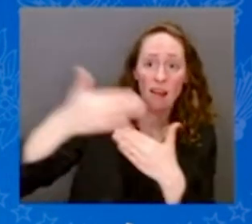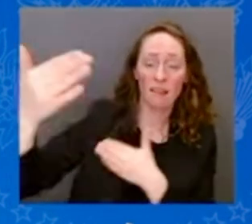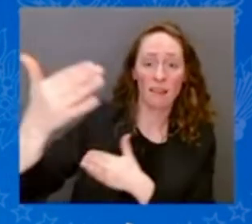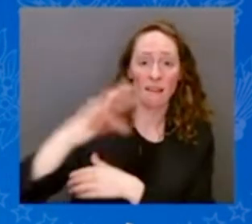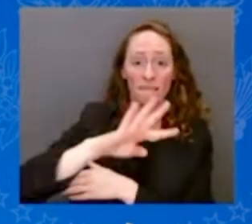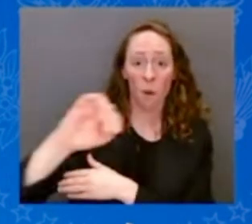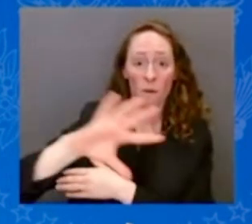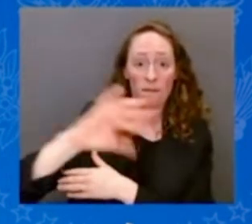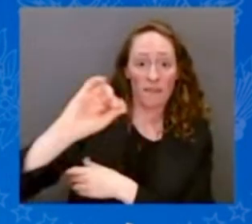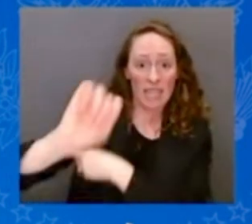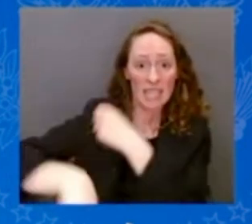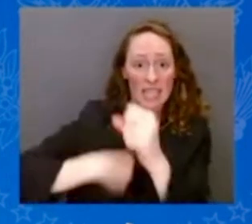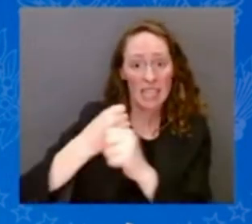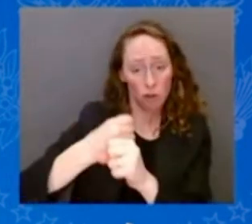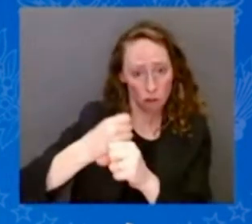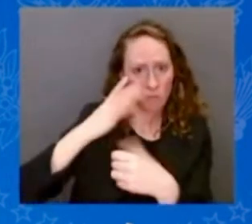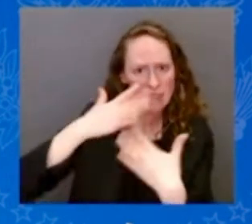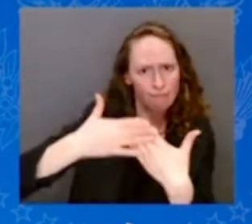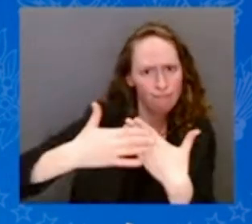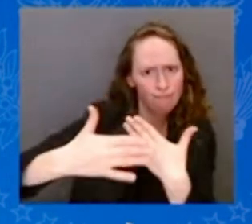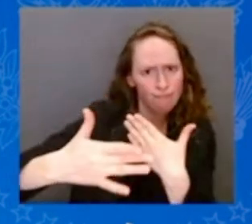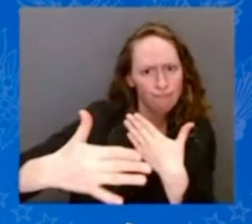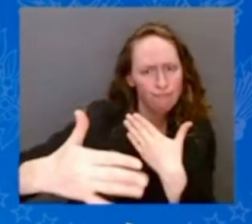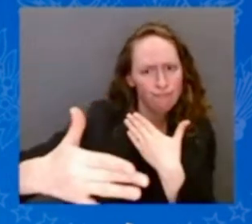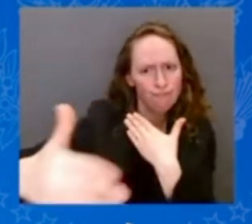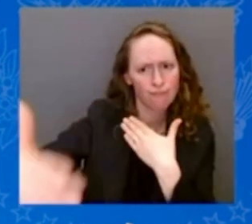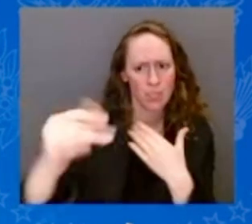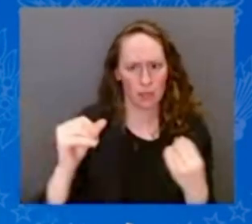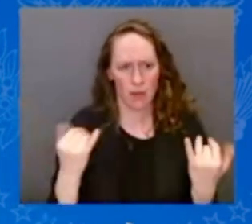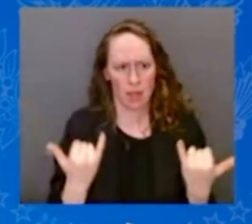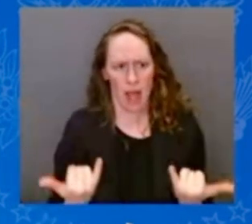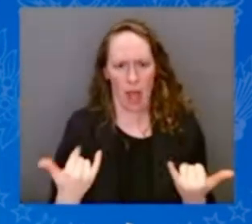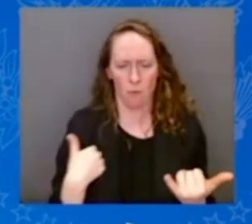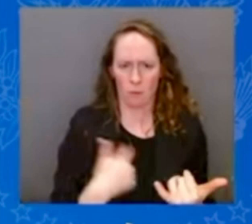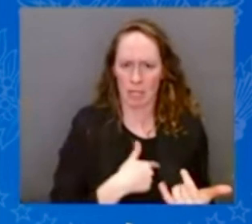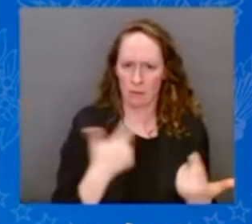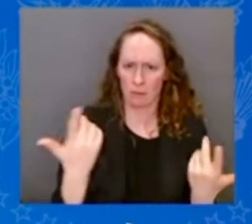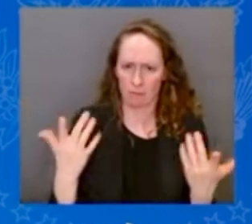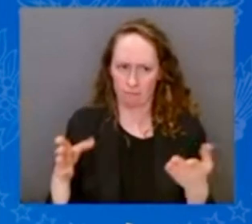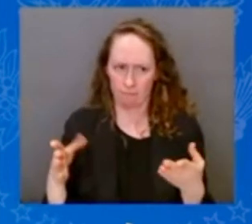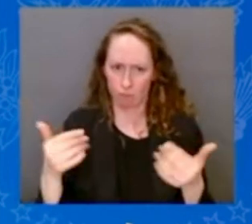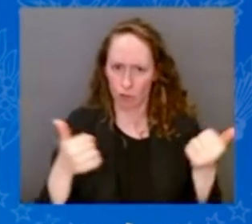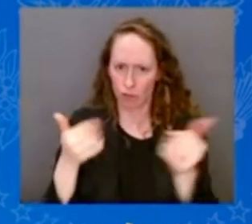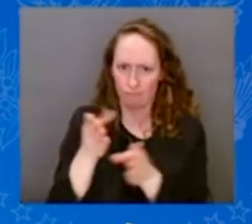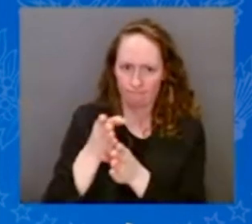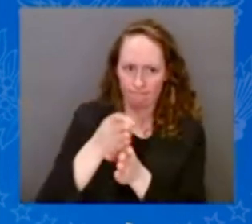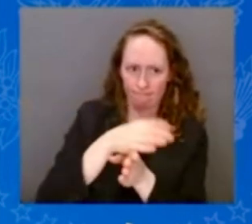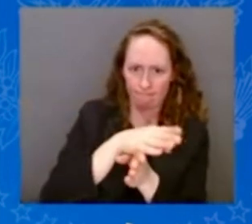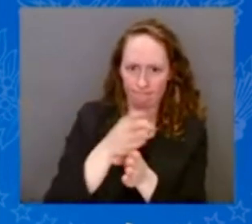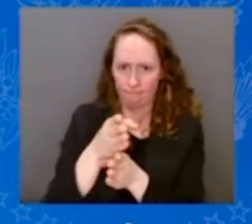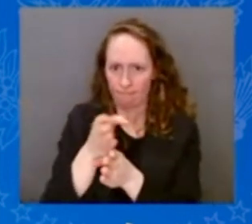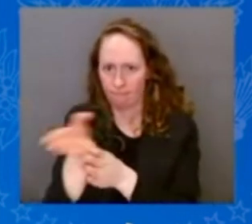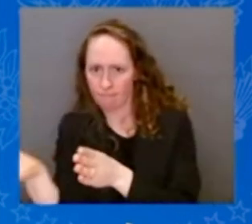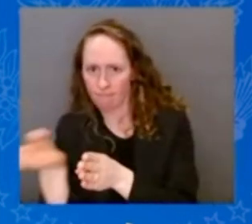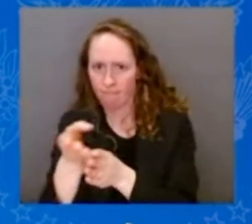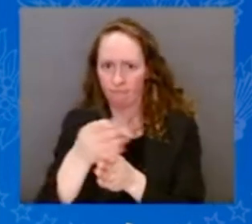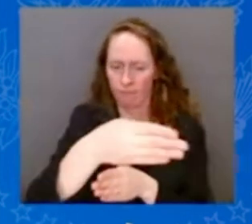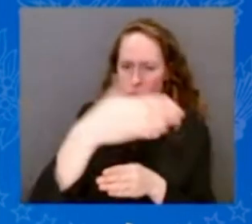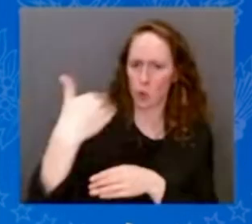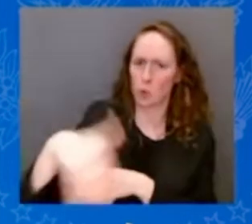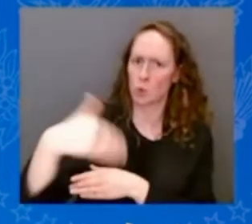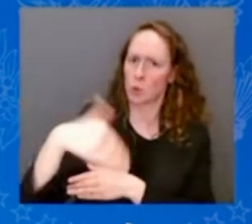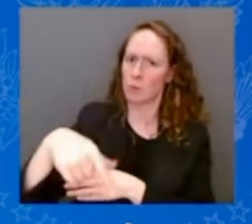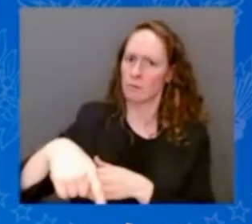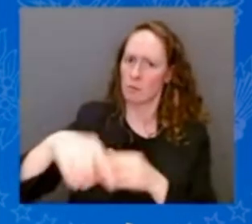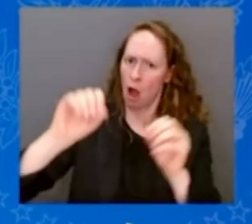and we're at that point now. The world is changing. It's changing significantly. We have an opportunity. We have an opportunity to